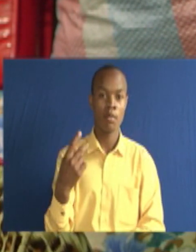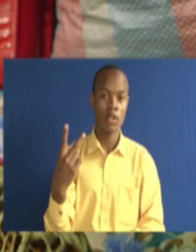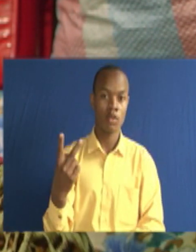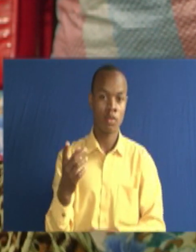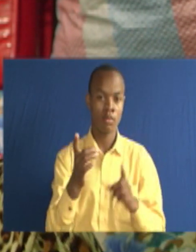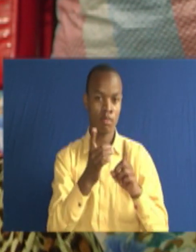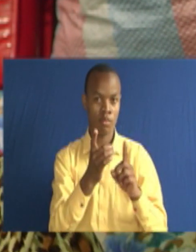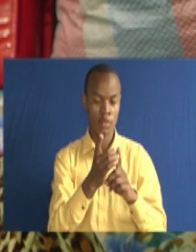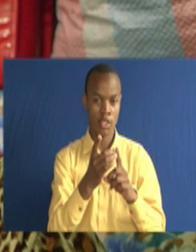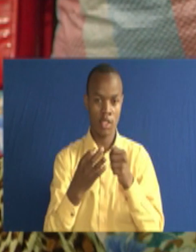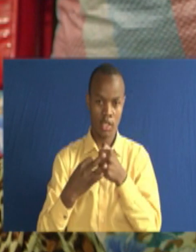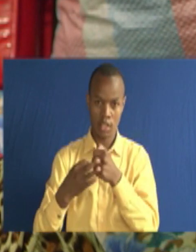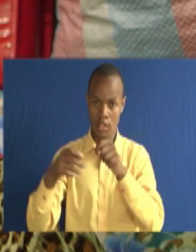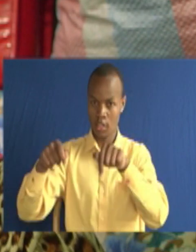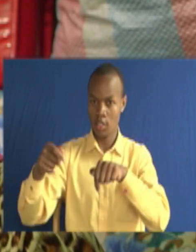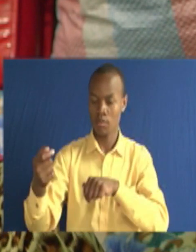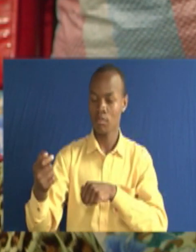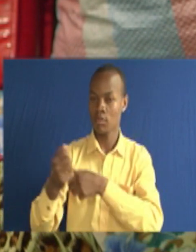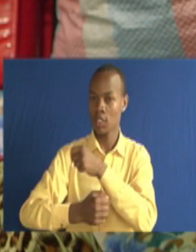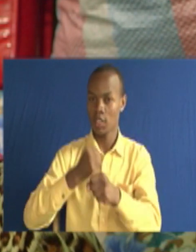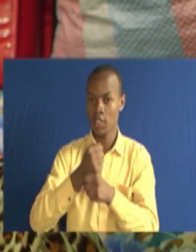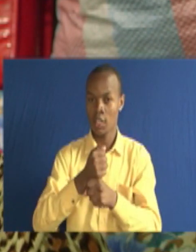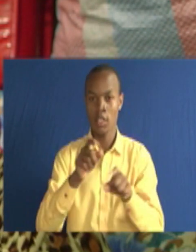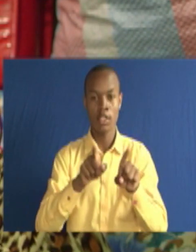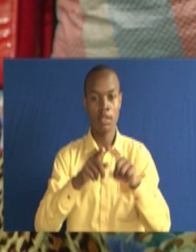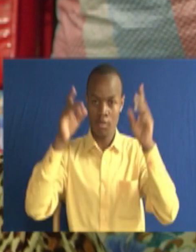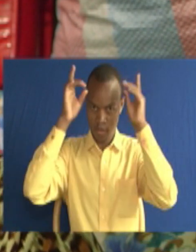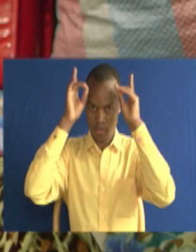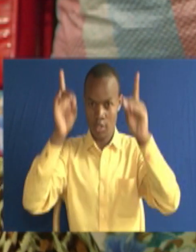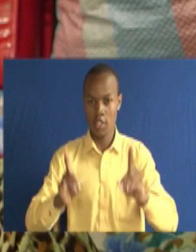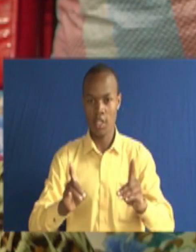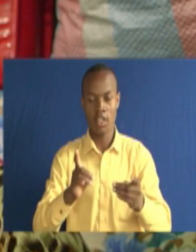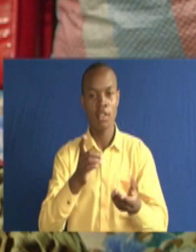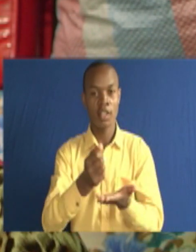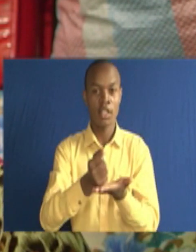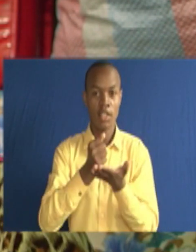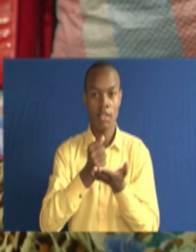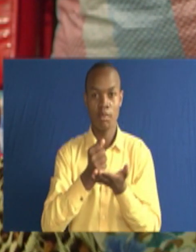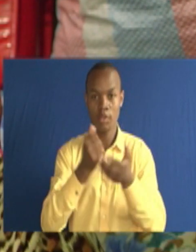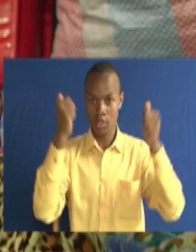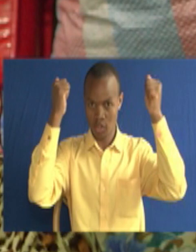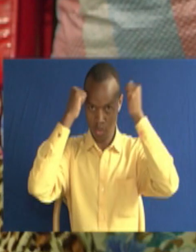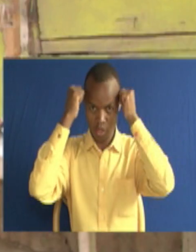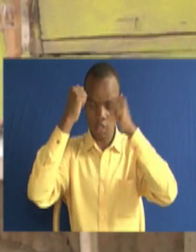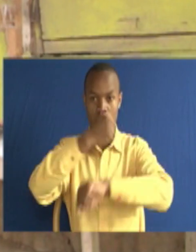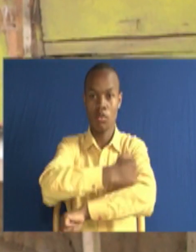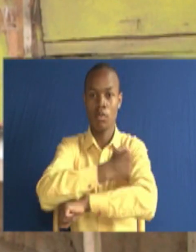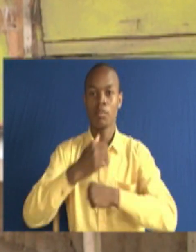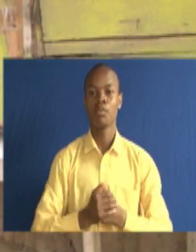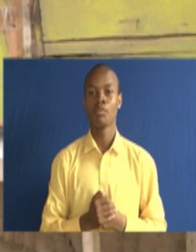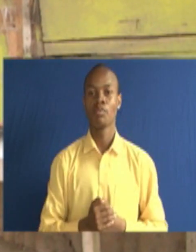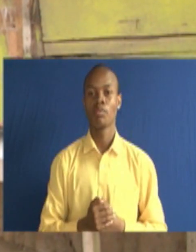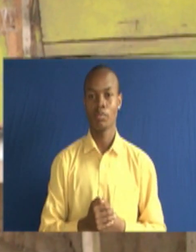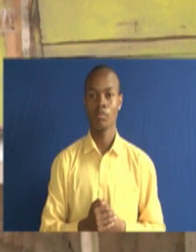mwaka huu na nikaamua kuenda kusaidia wanafunzi katika shule hiyo. On a